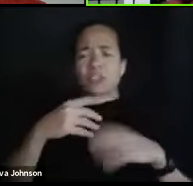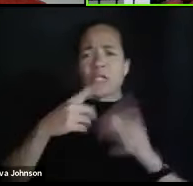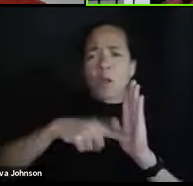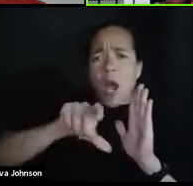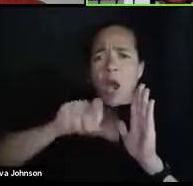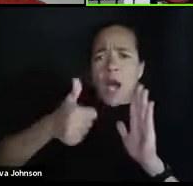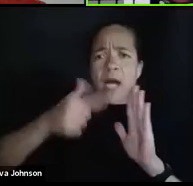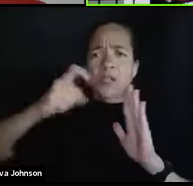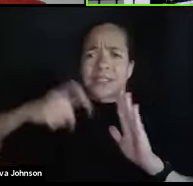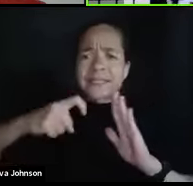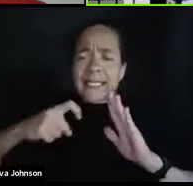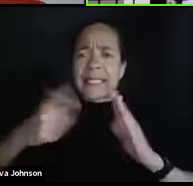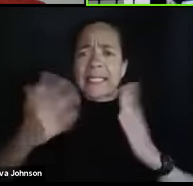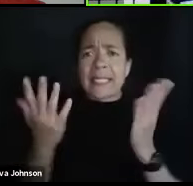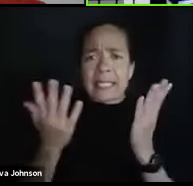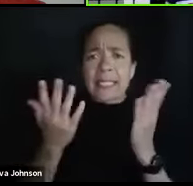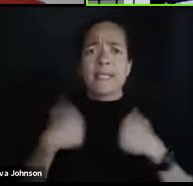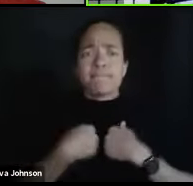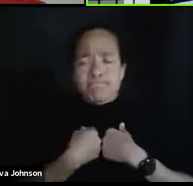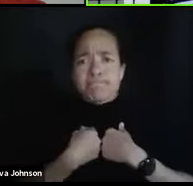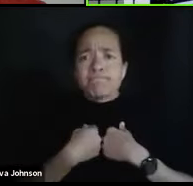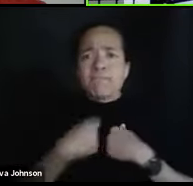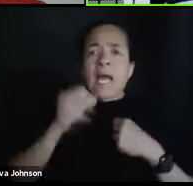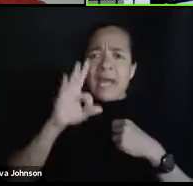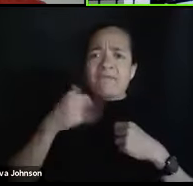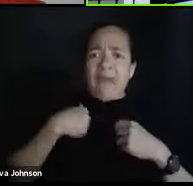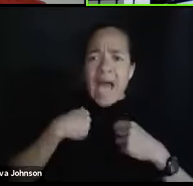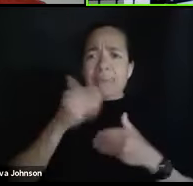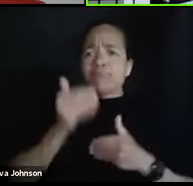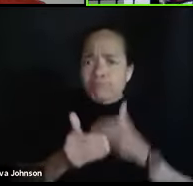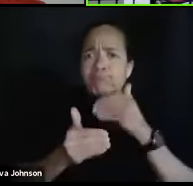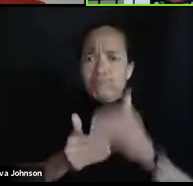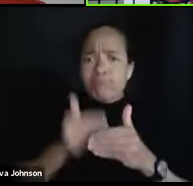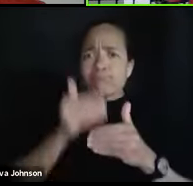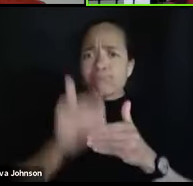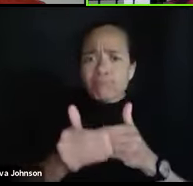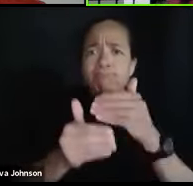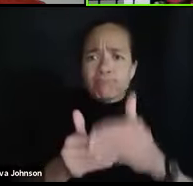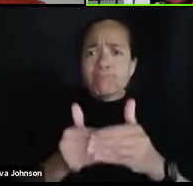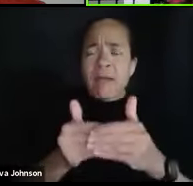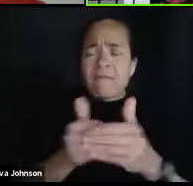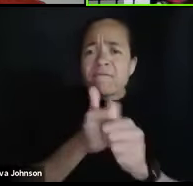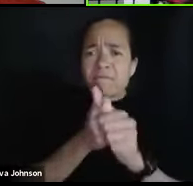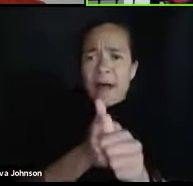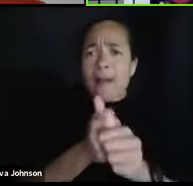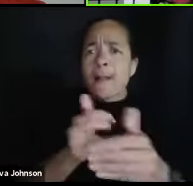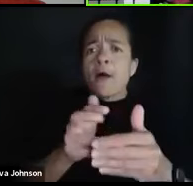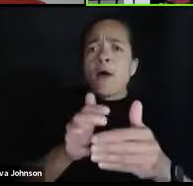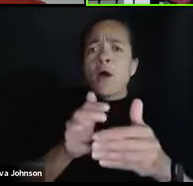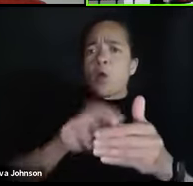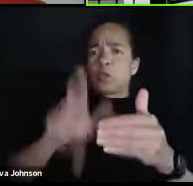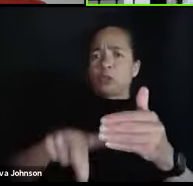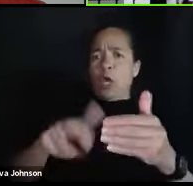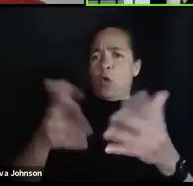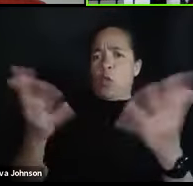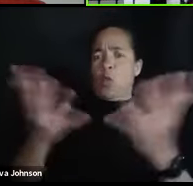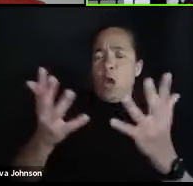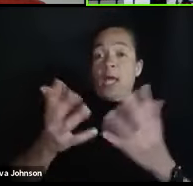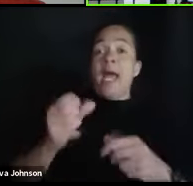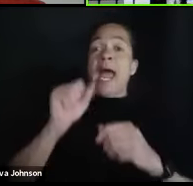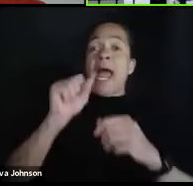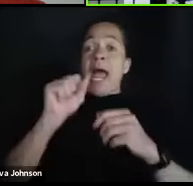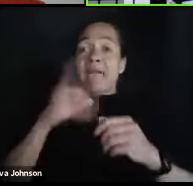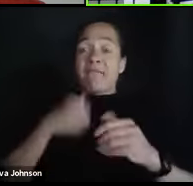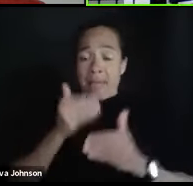consequences if we follow along that particular line of reasoning? What would be the consequences if we did not follow along